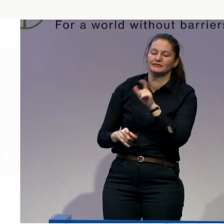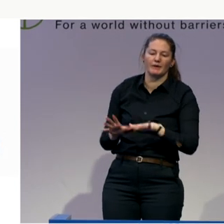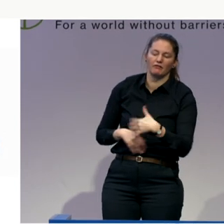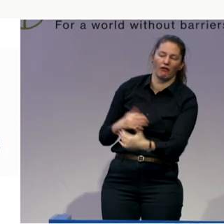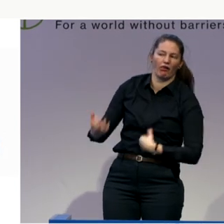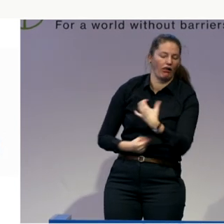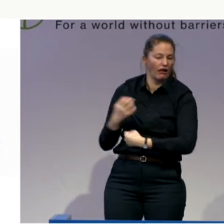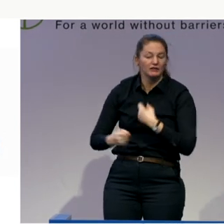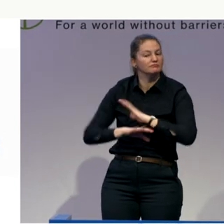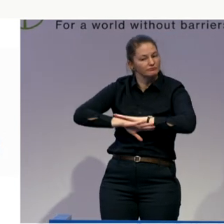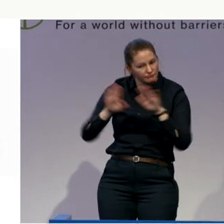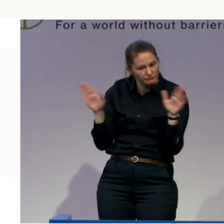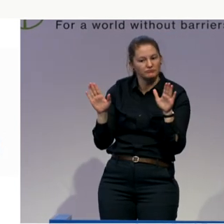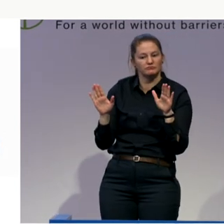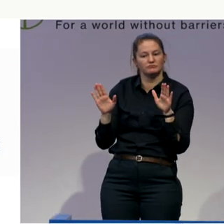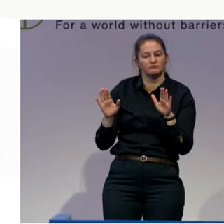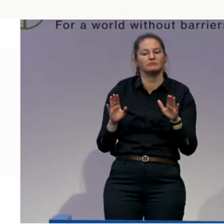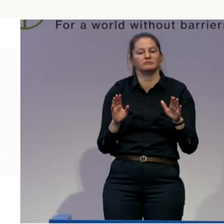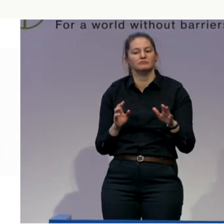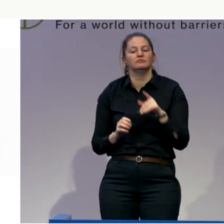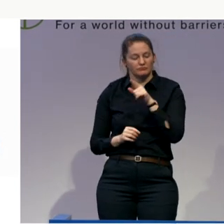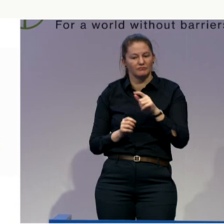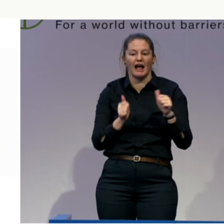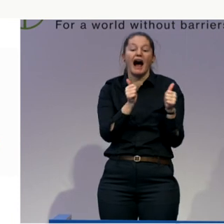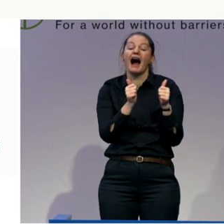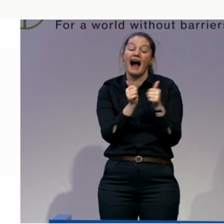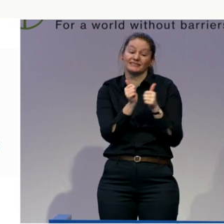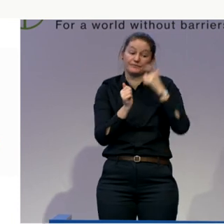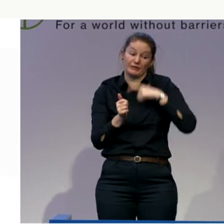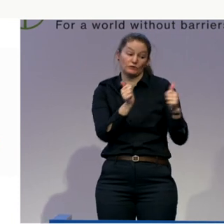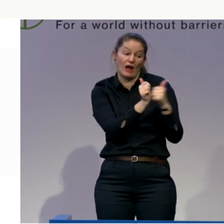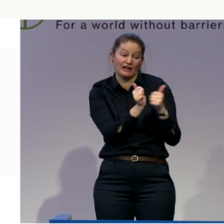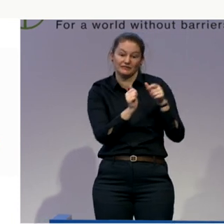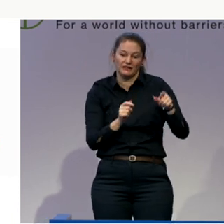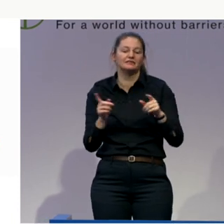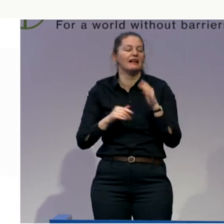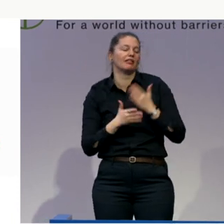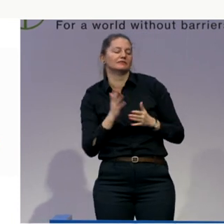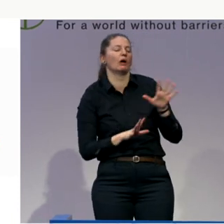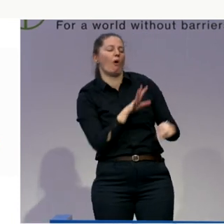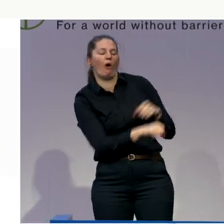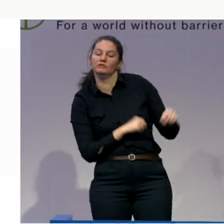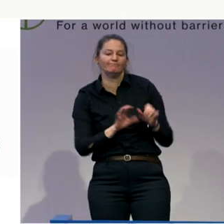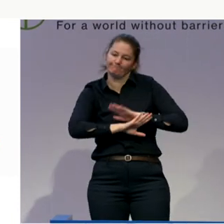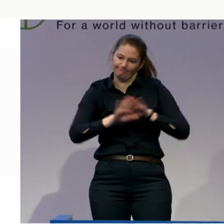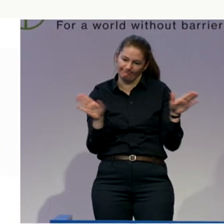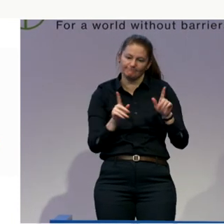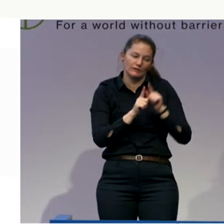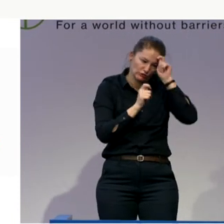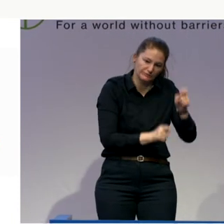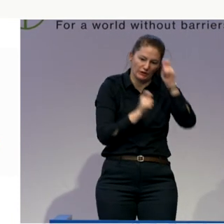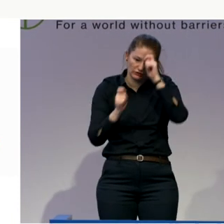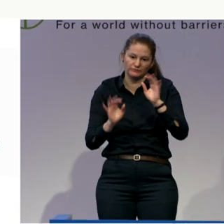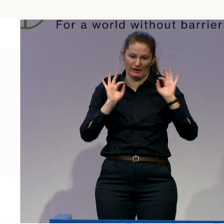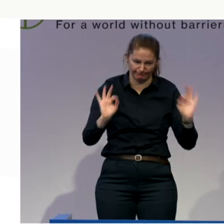support personal assistants, we're going to have a much more healthy independent living arrangement. I'll stop there. Thank you. Thank you very much indeed,